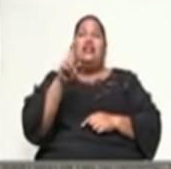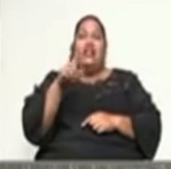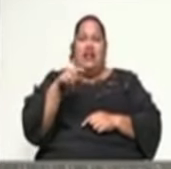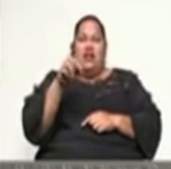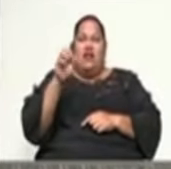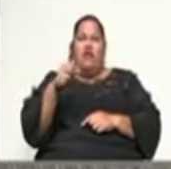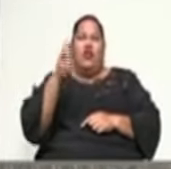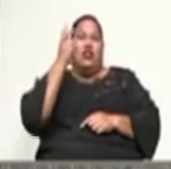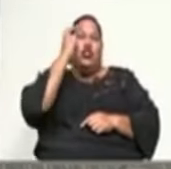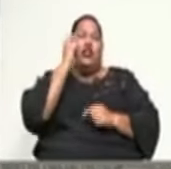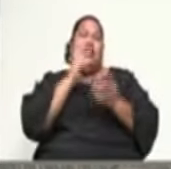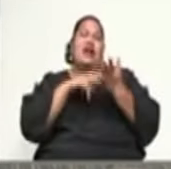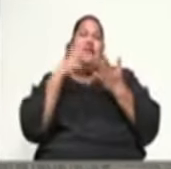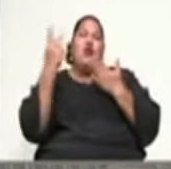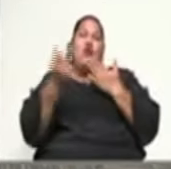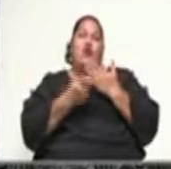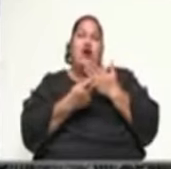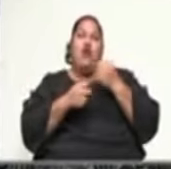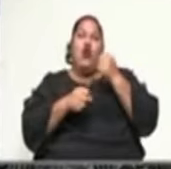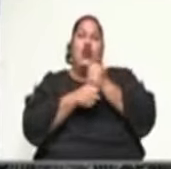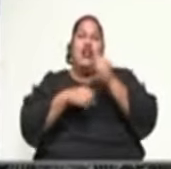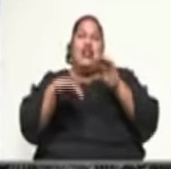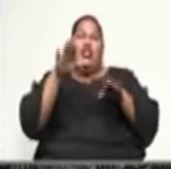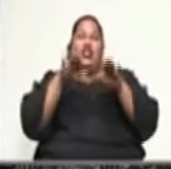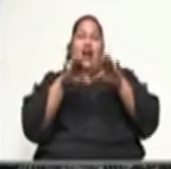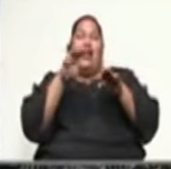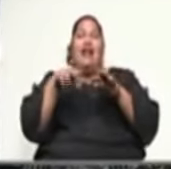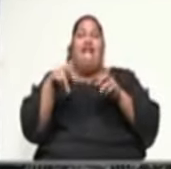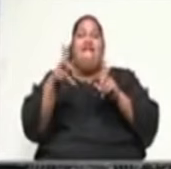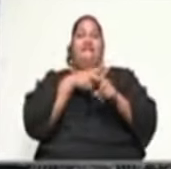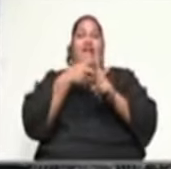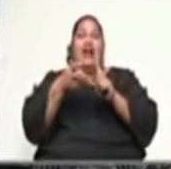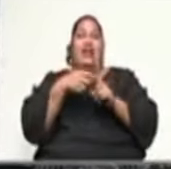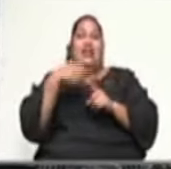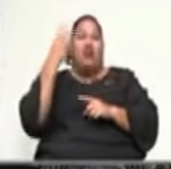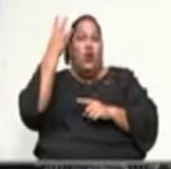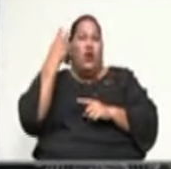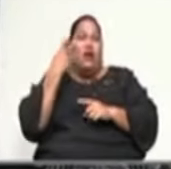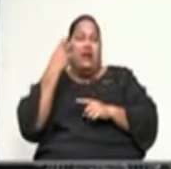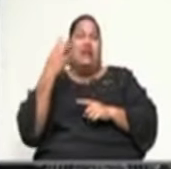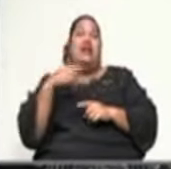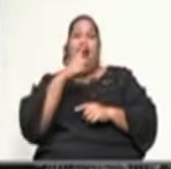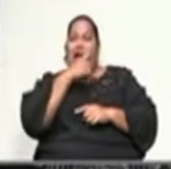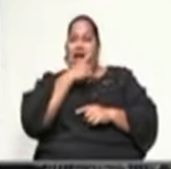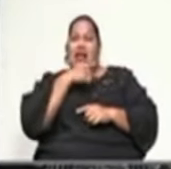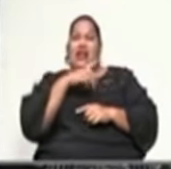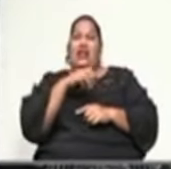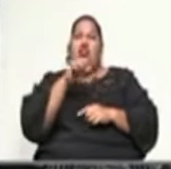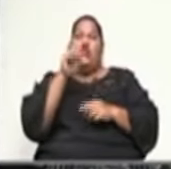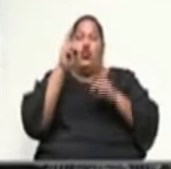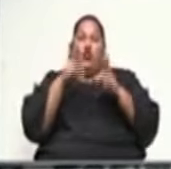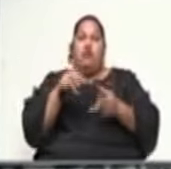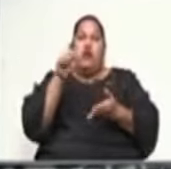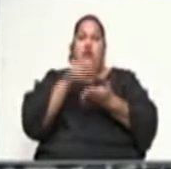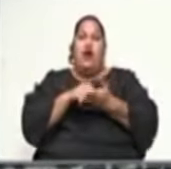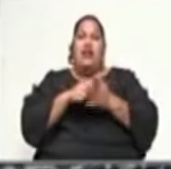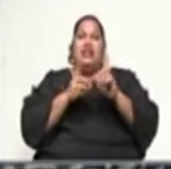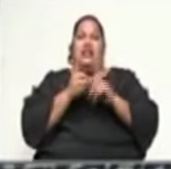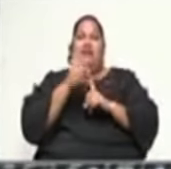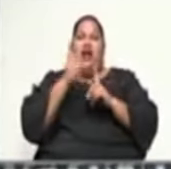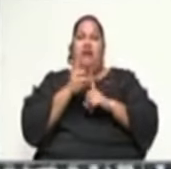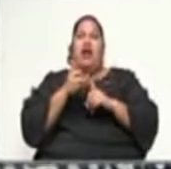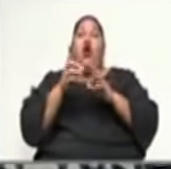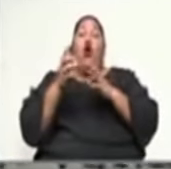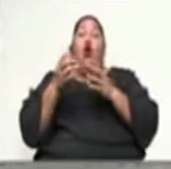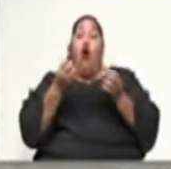training program on gender violence against women and girls human rights and development organized by the fiji women's